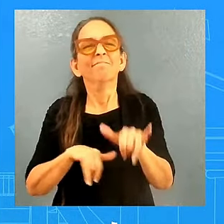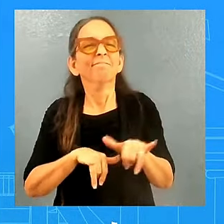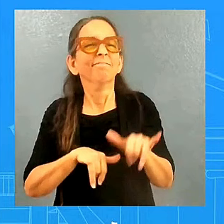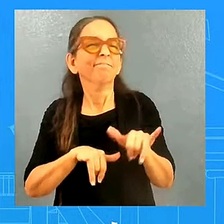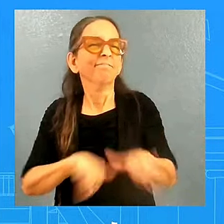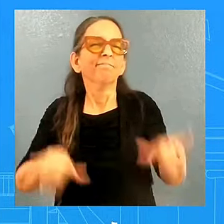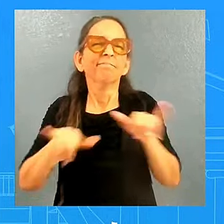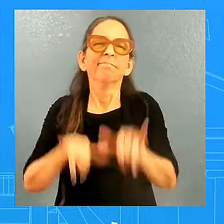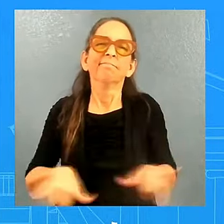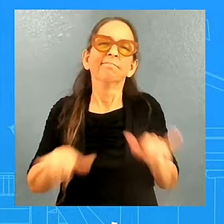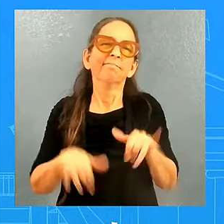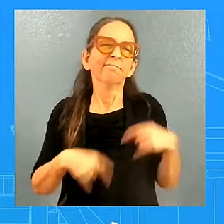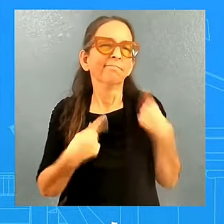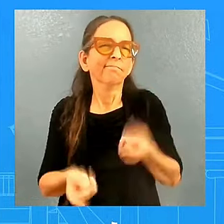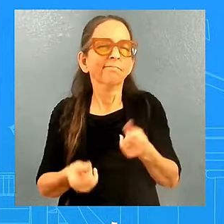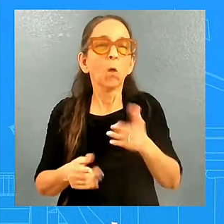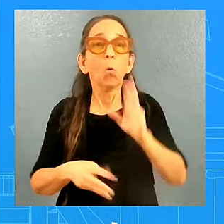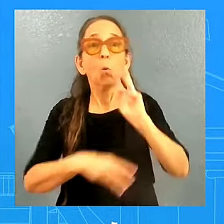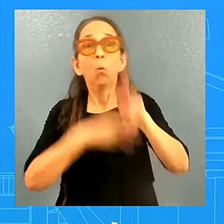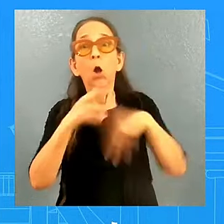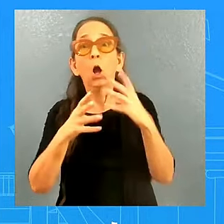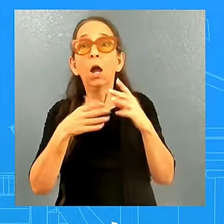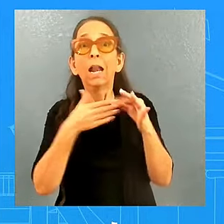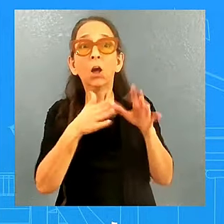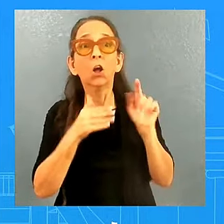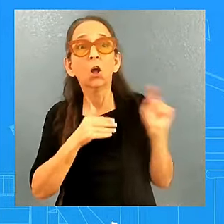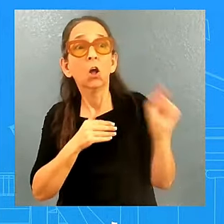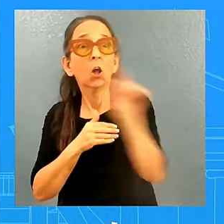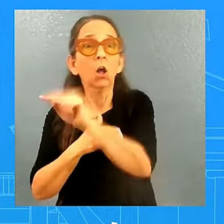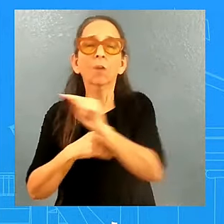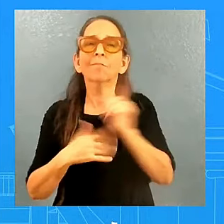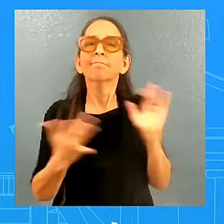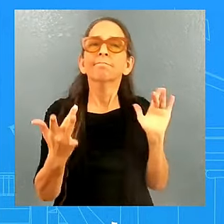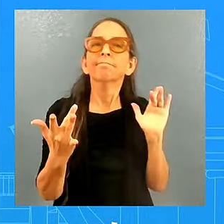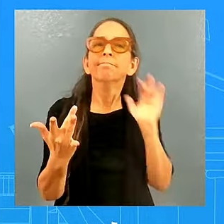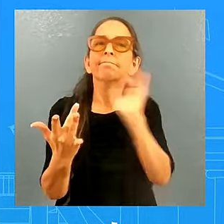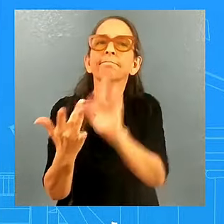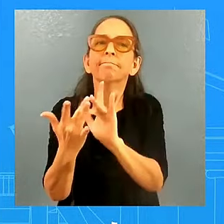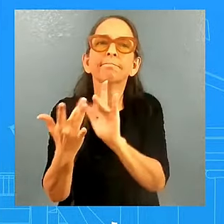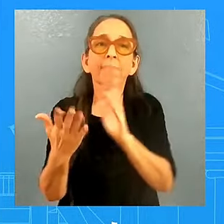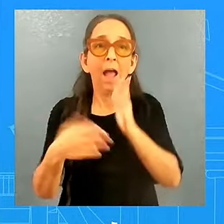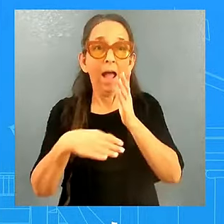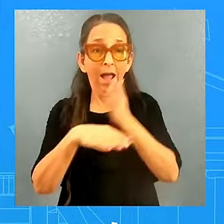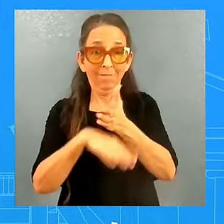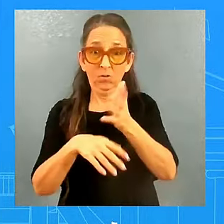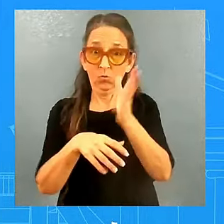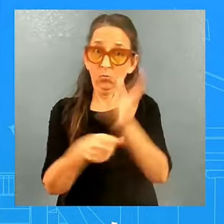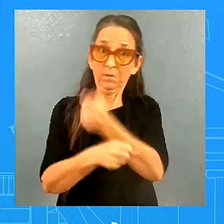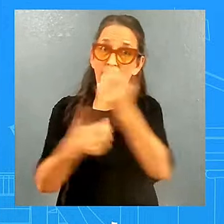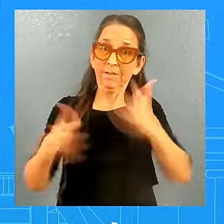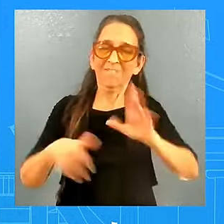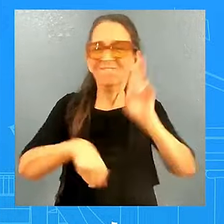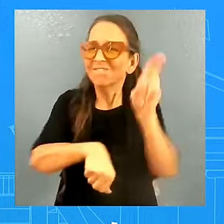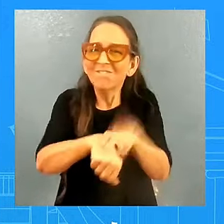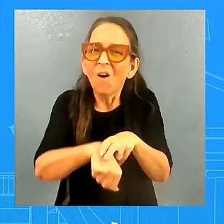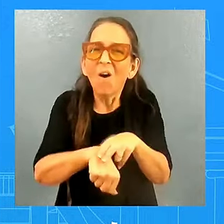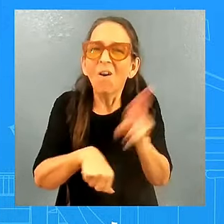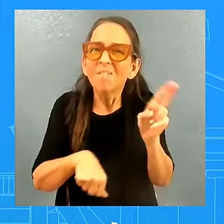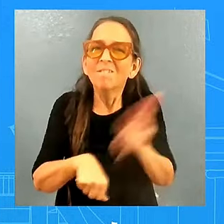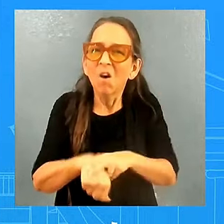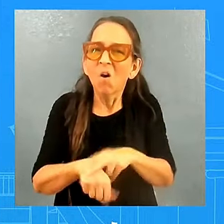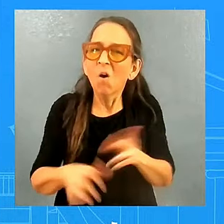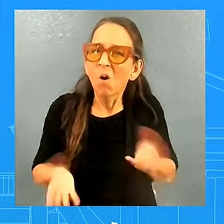world leaders, especially after an election win. I don't have anything beyond that. I'm not going to speculate